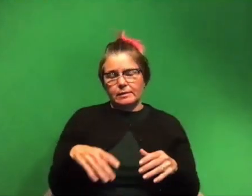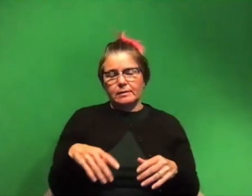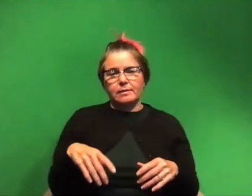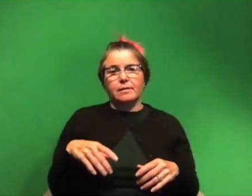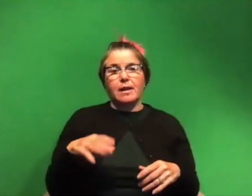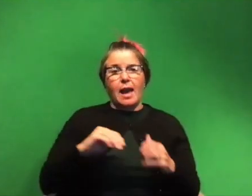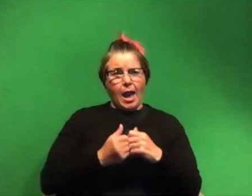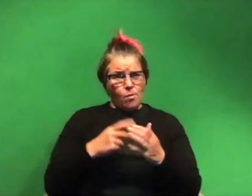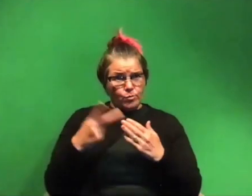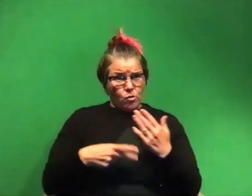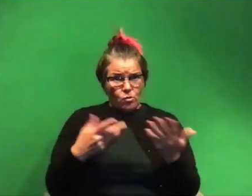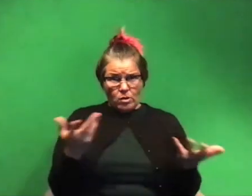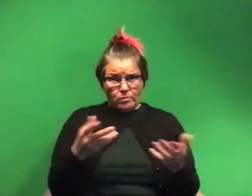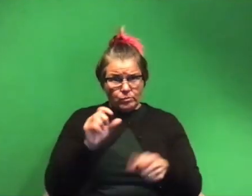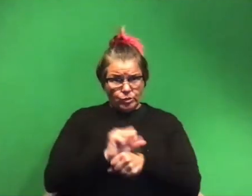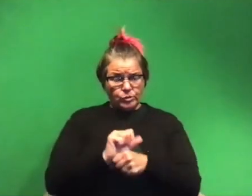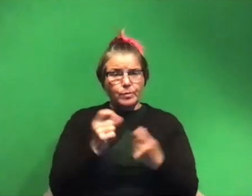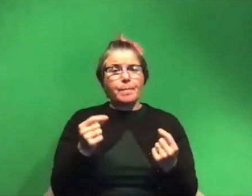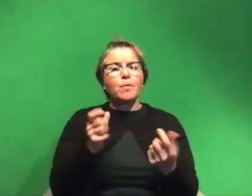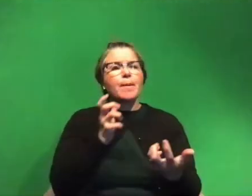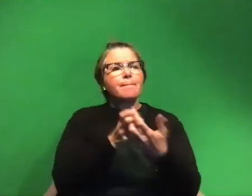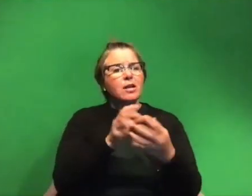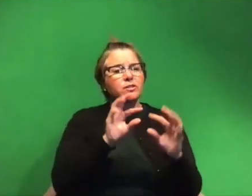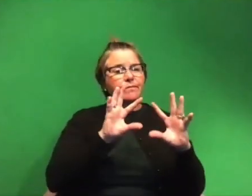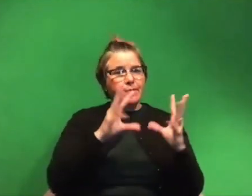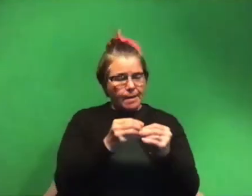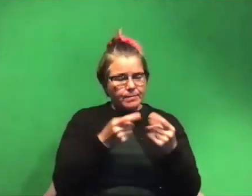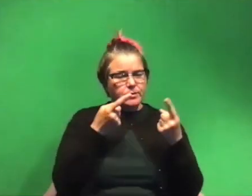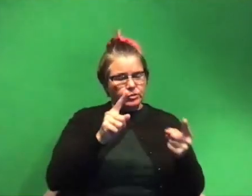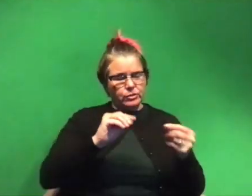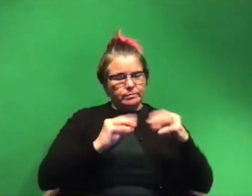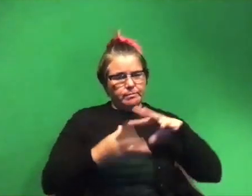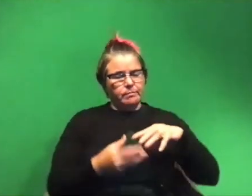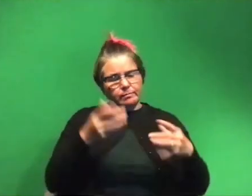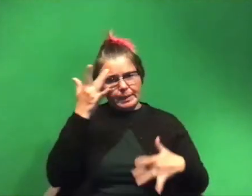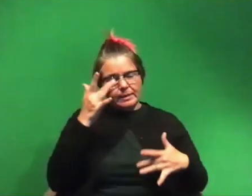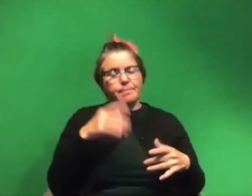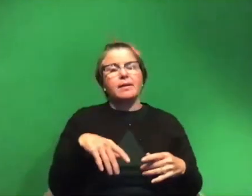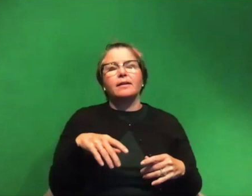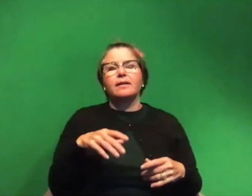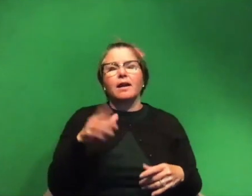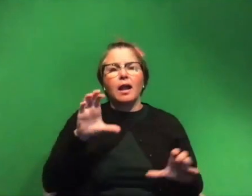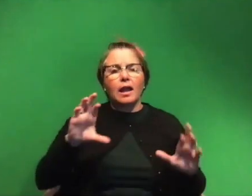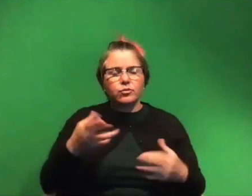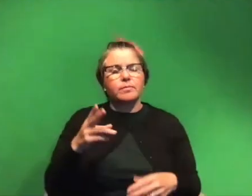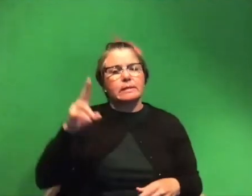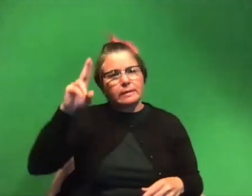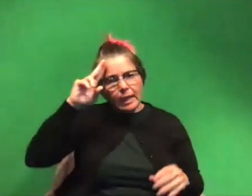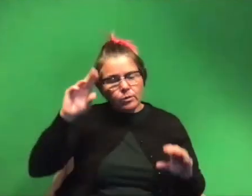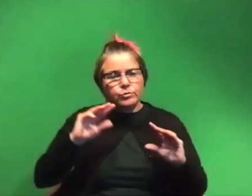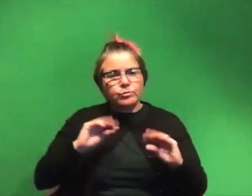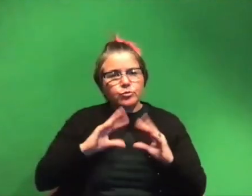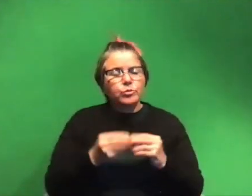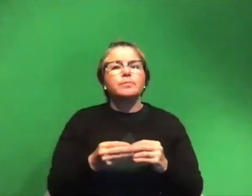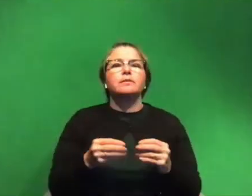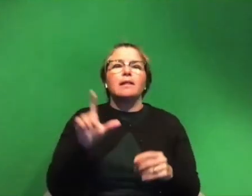program works is that we basically match families during the pandemic and classrooms scout troops libraries of adults whoever um groups